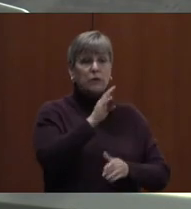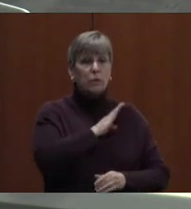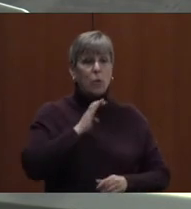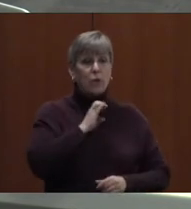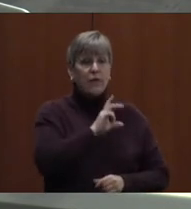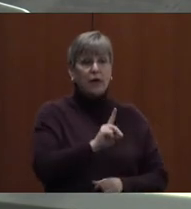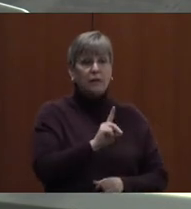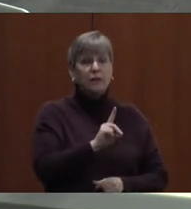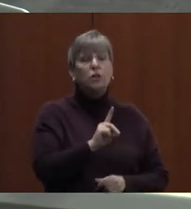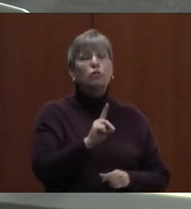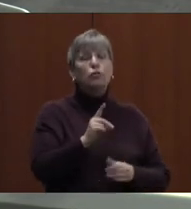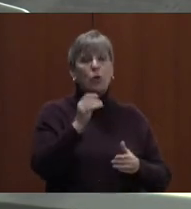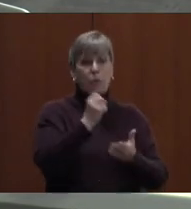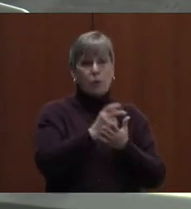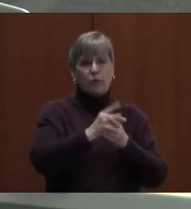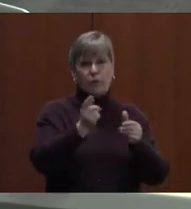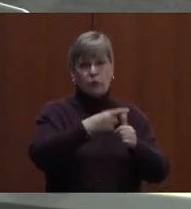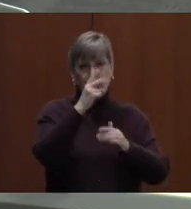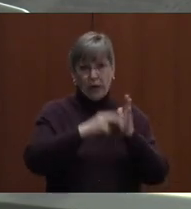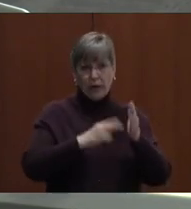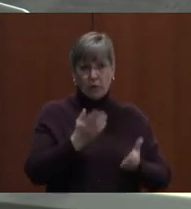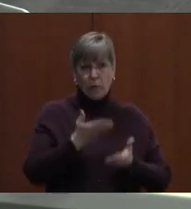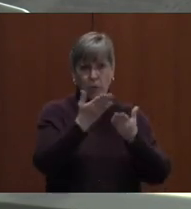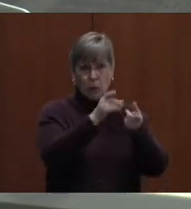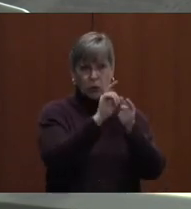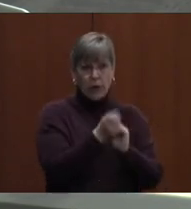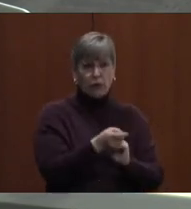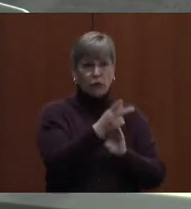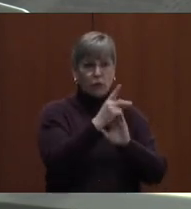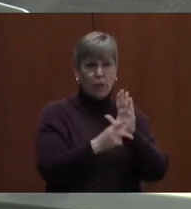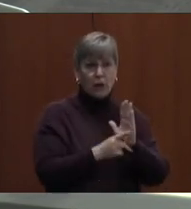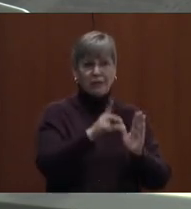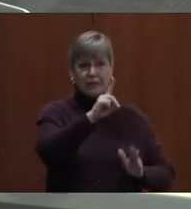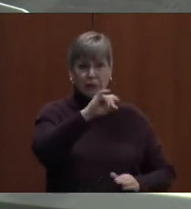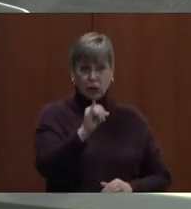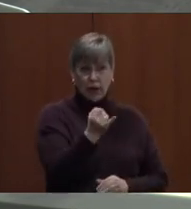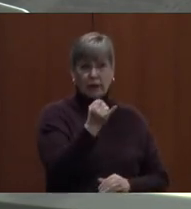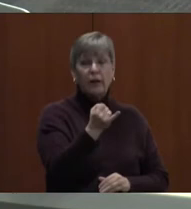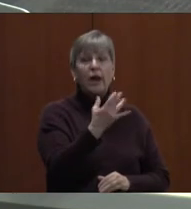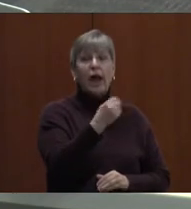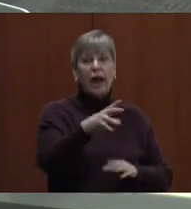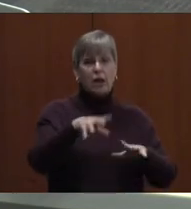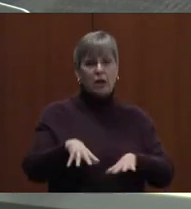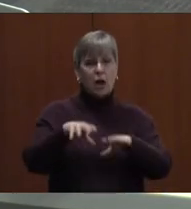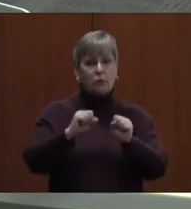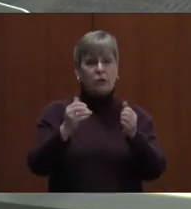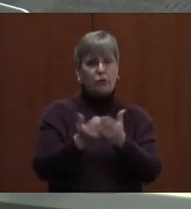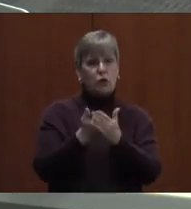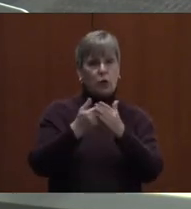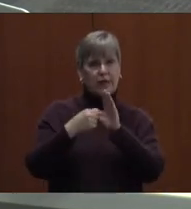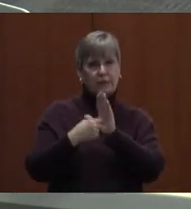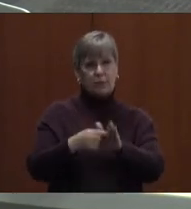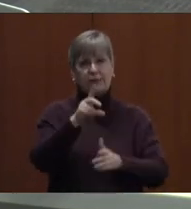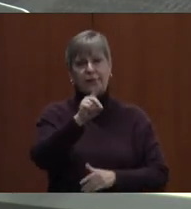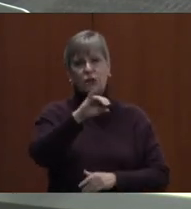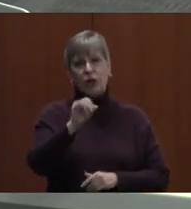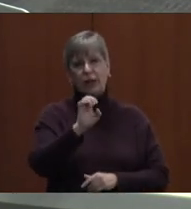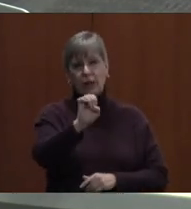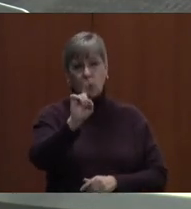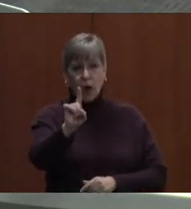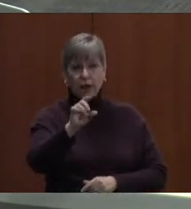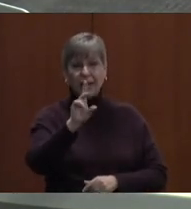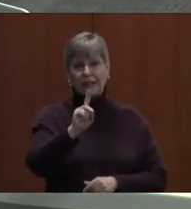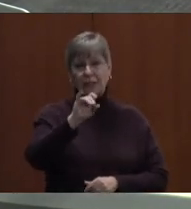of Education to approve the first reading of proposed changes to policy DJ and the adoption of new exhibits DJ-E-1